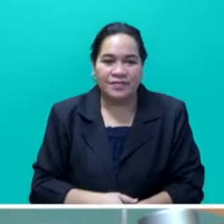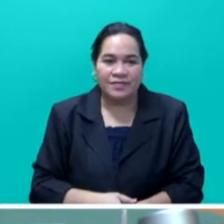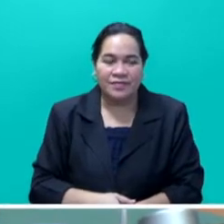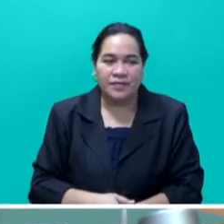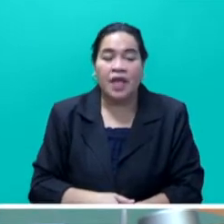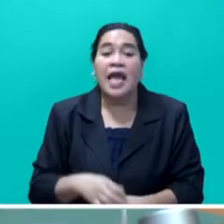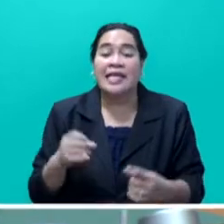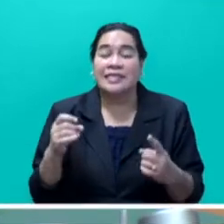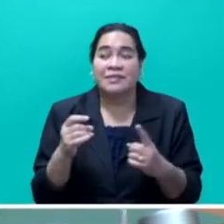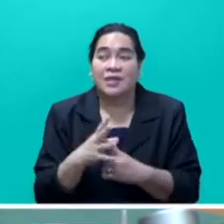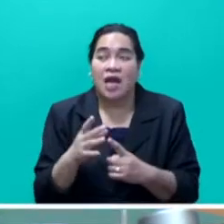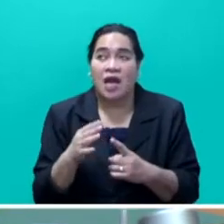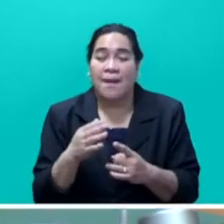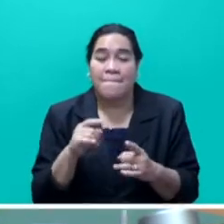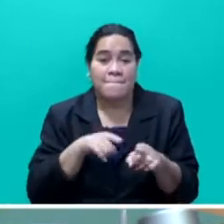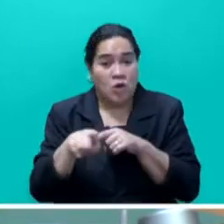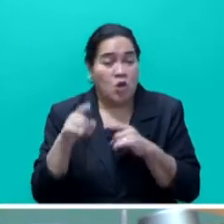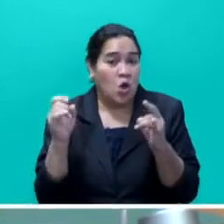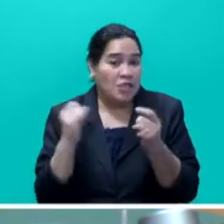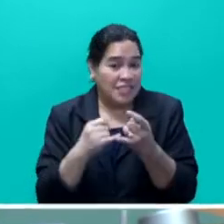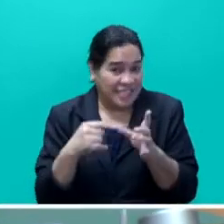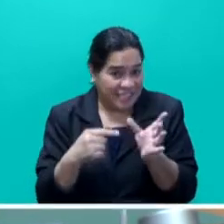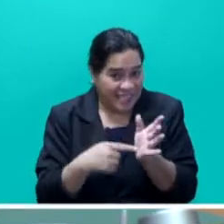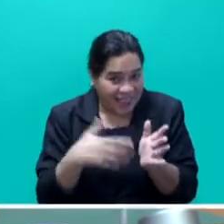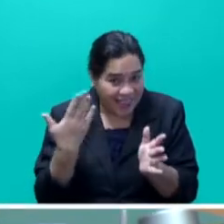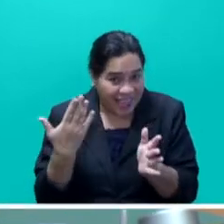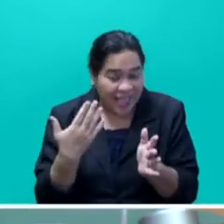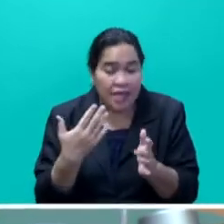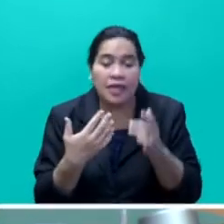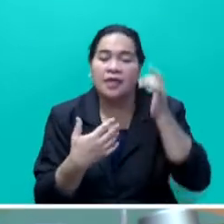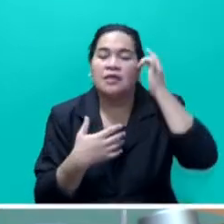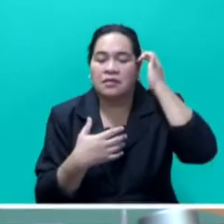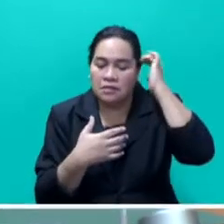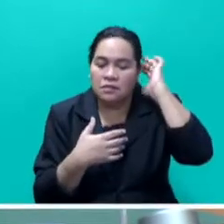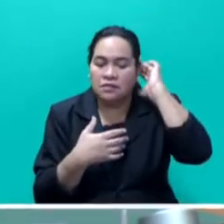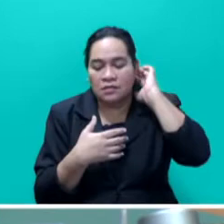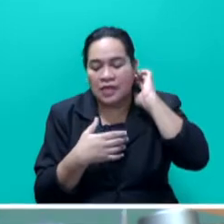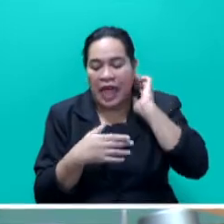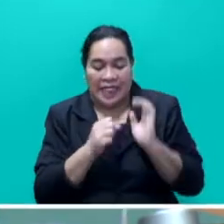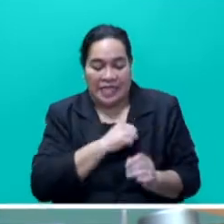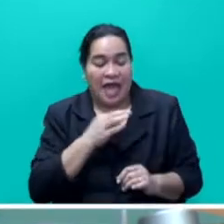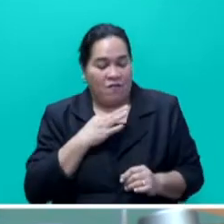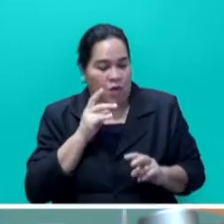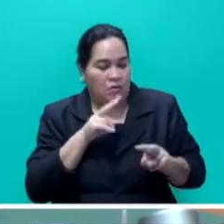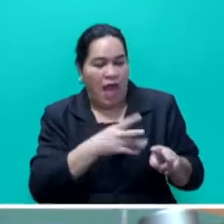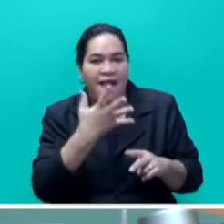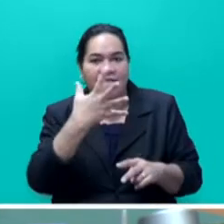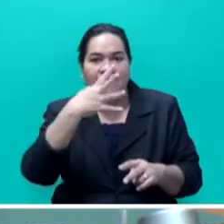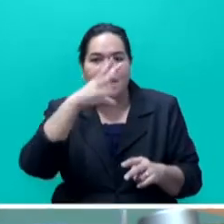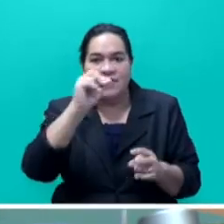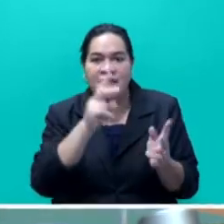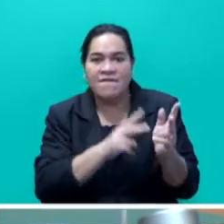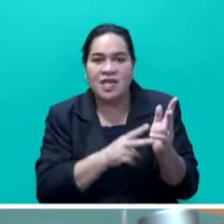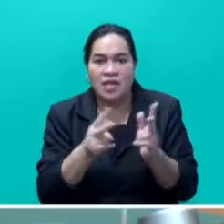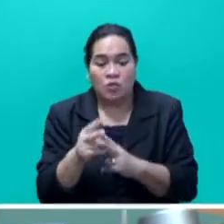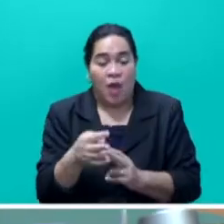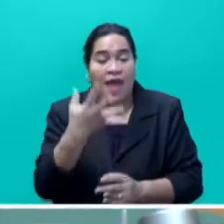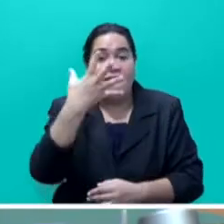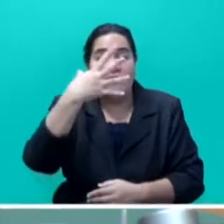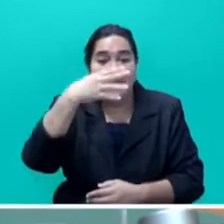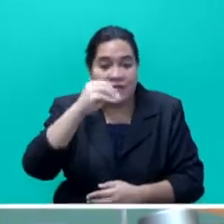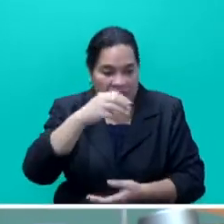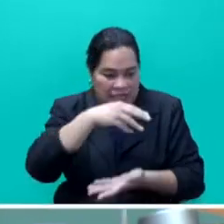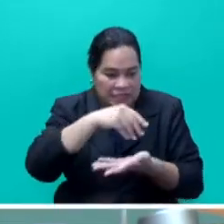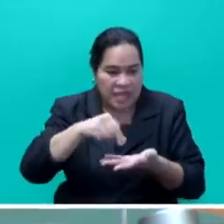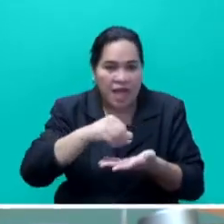a Saturday, let's say, we are the staff of the Minister at 50 village with 50 seedling of fruit trees.